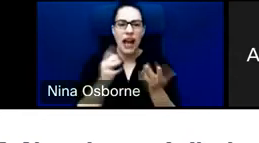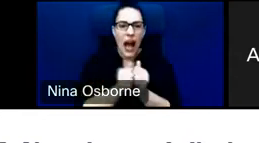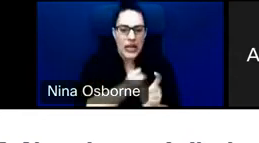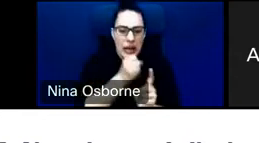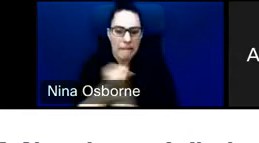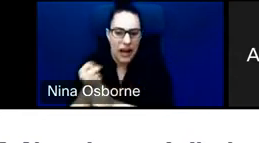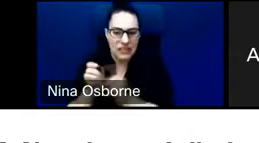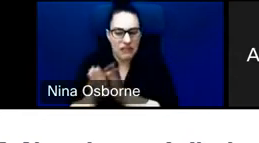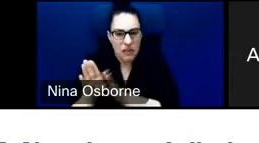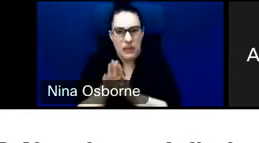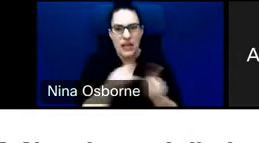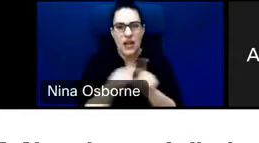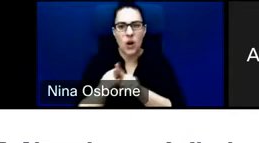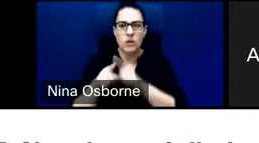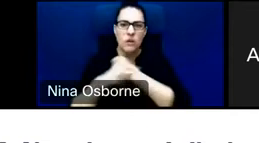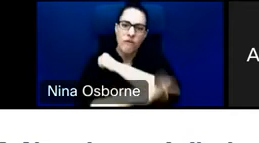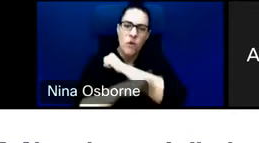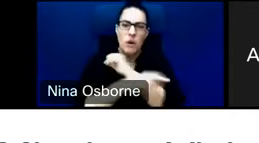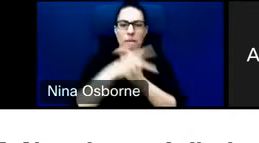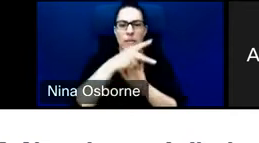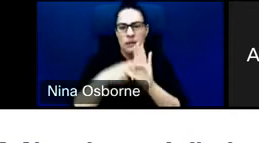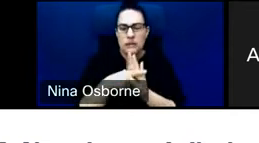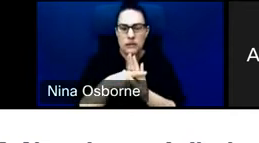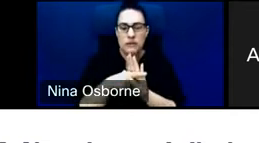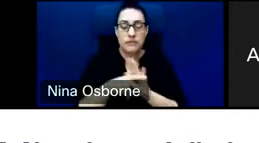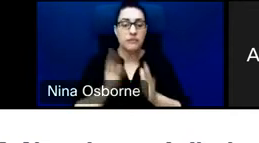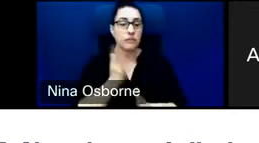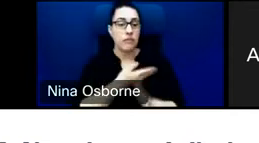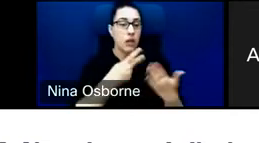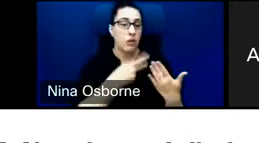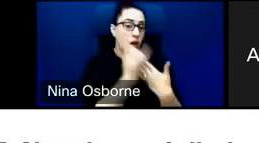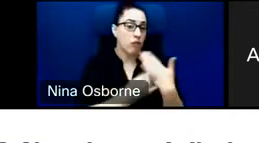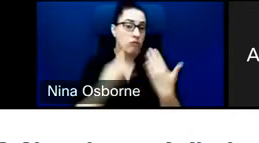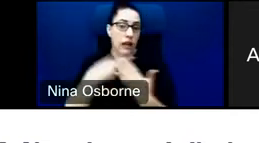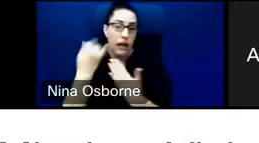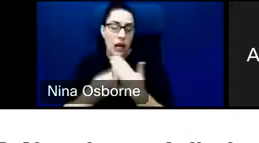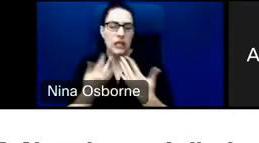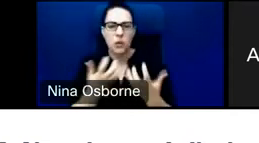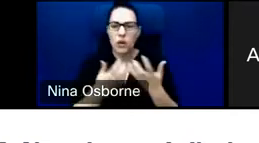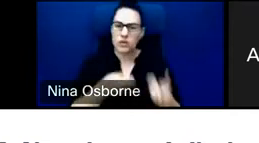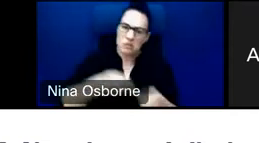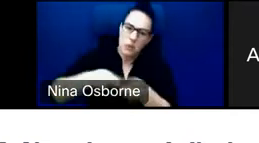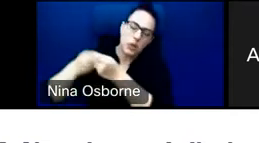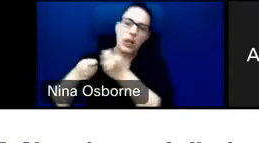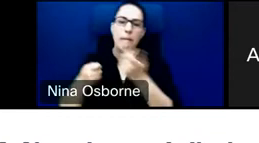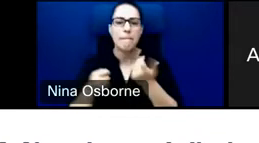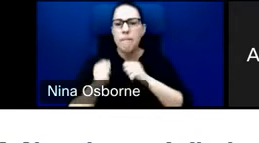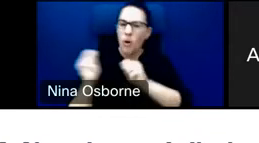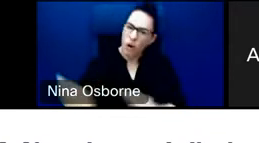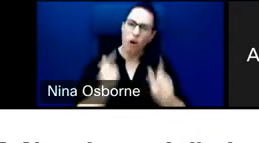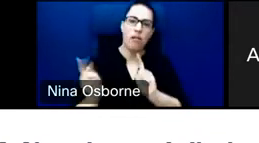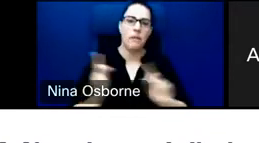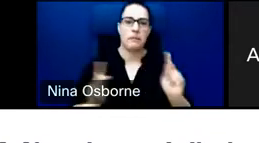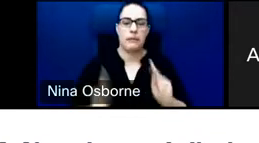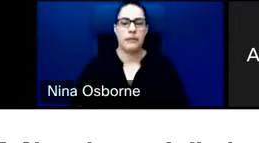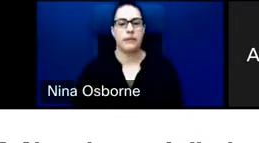that the projects that we have really do a good job of kind of lifting all boats. I think it's critical that, you know, we speak to